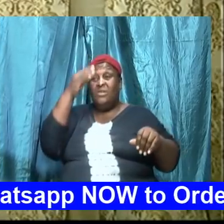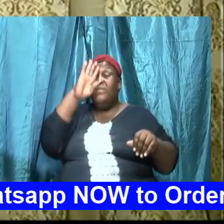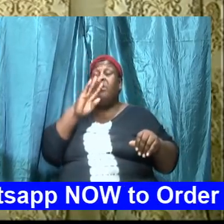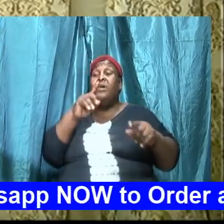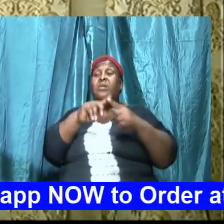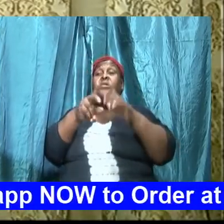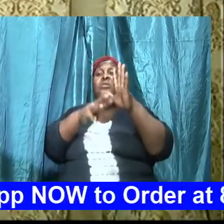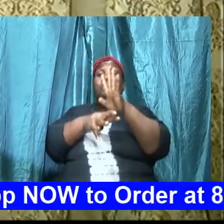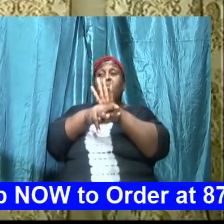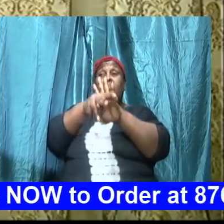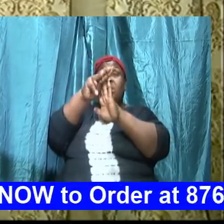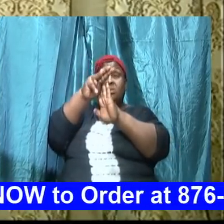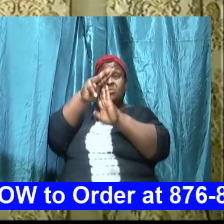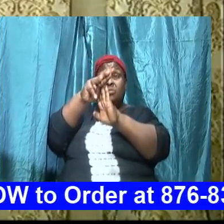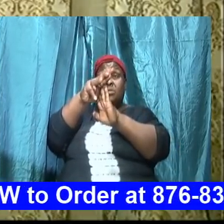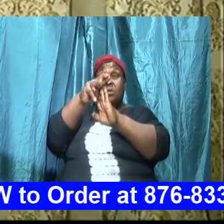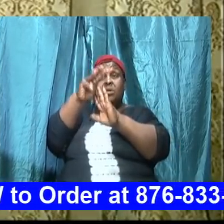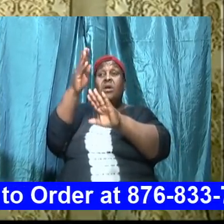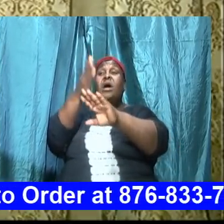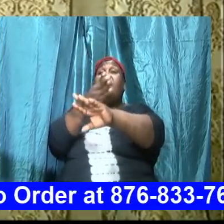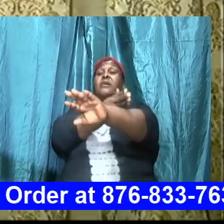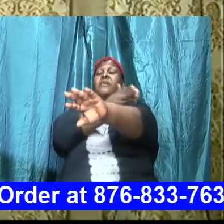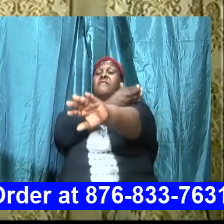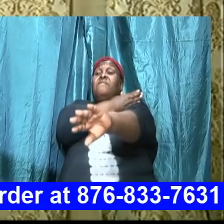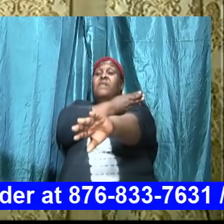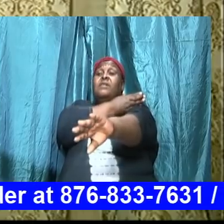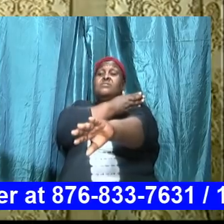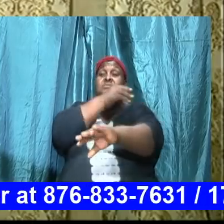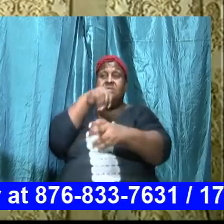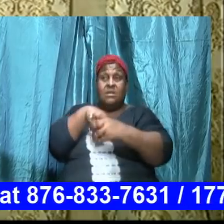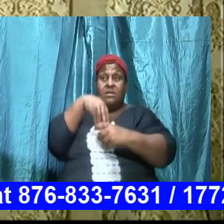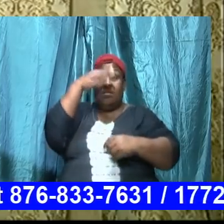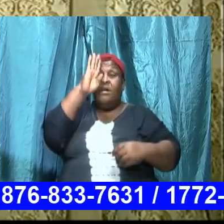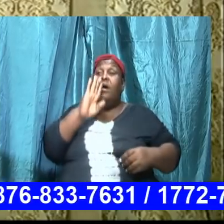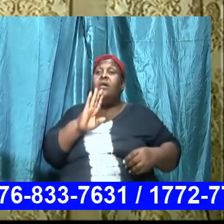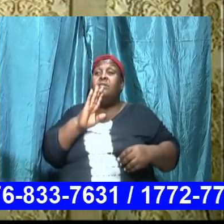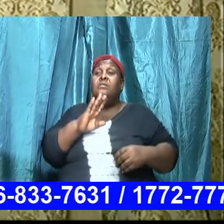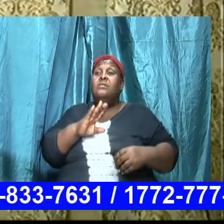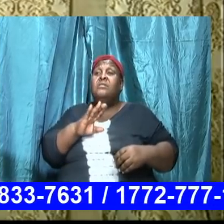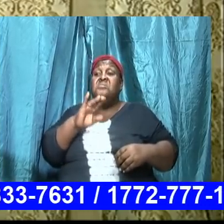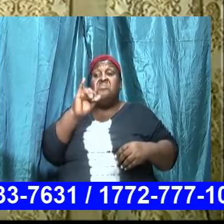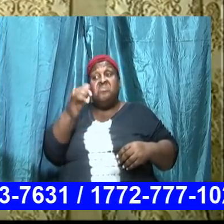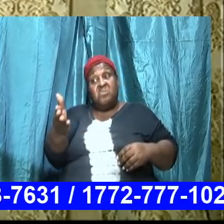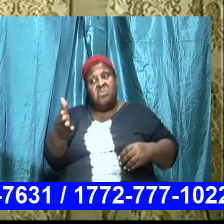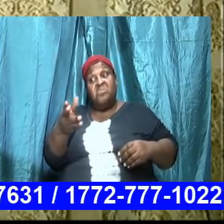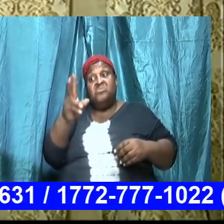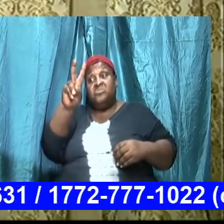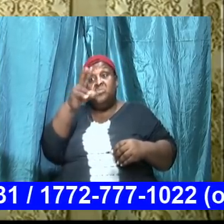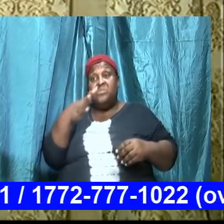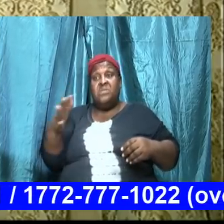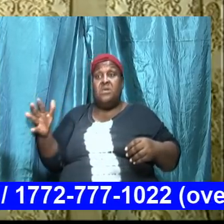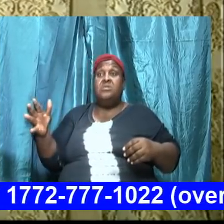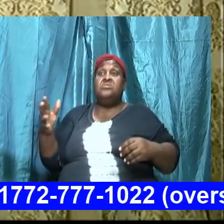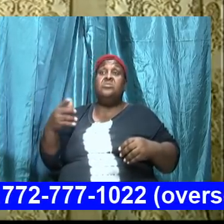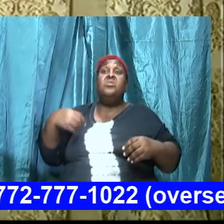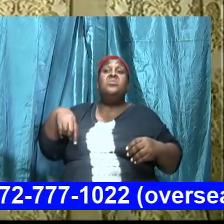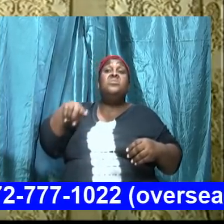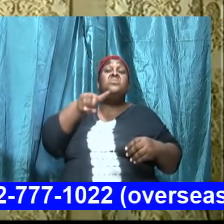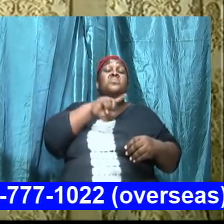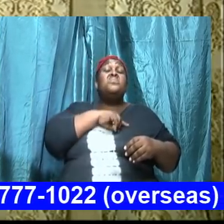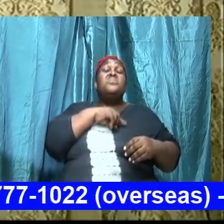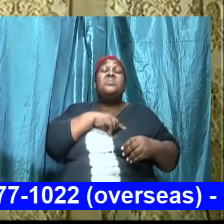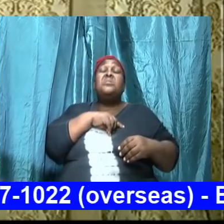and advance in God it is those two things that we do the